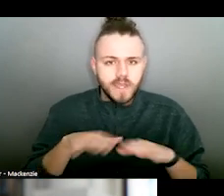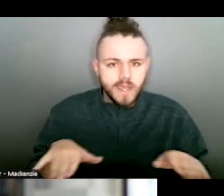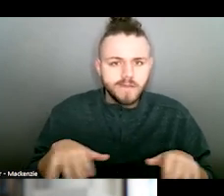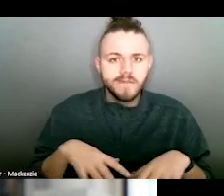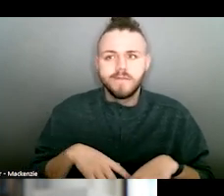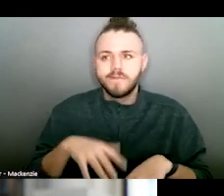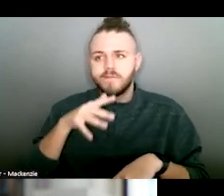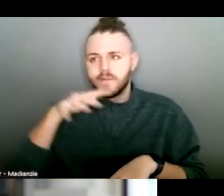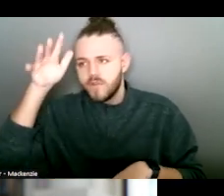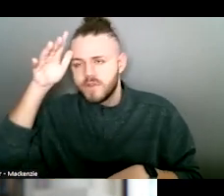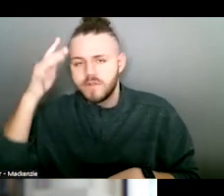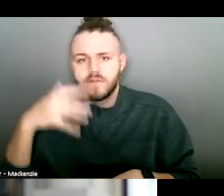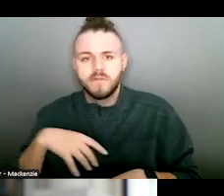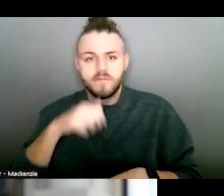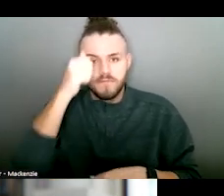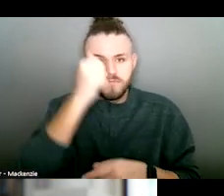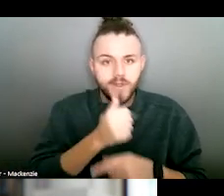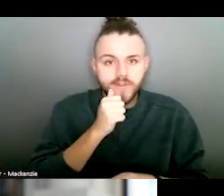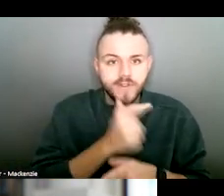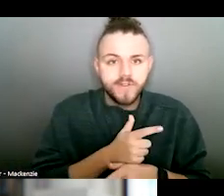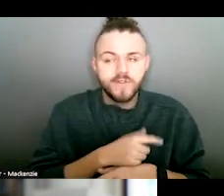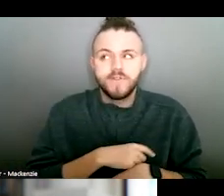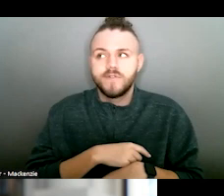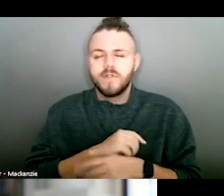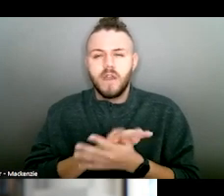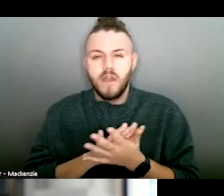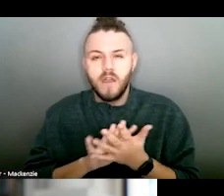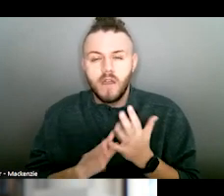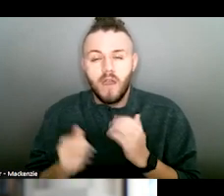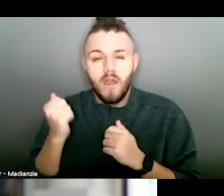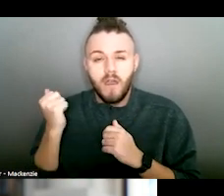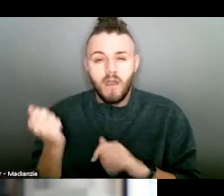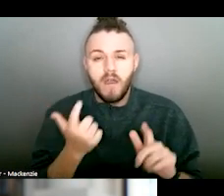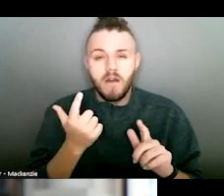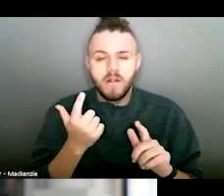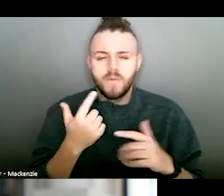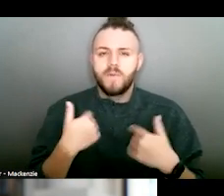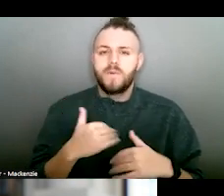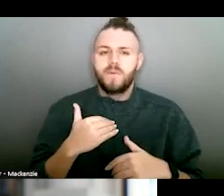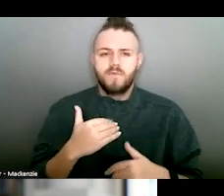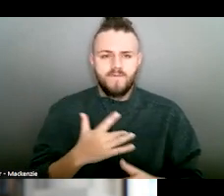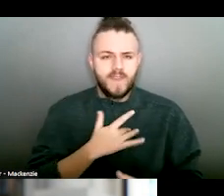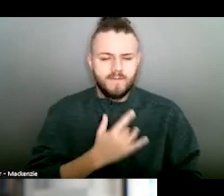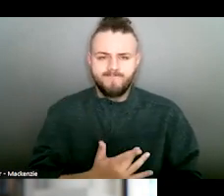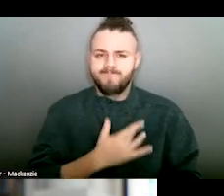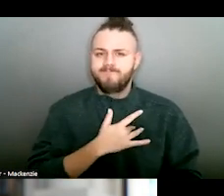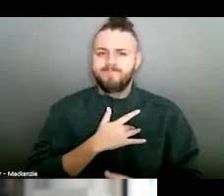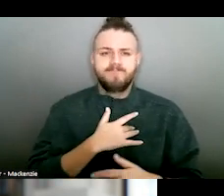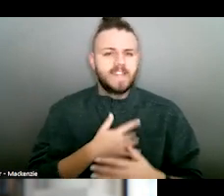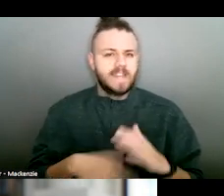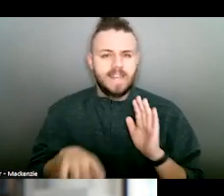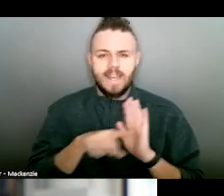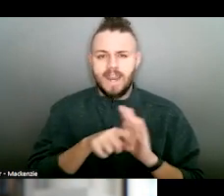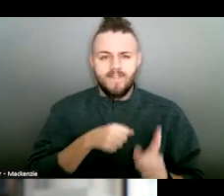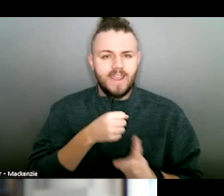multiple. It can be kids. It can be parents. It could be brothers and sisters, all of which I feel the negative